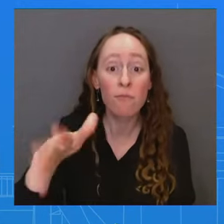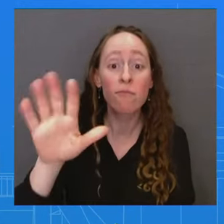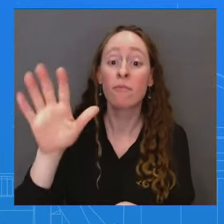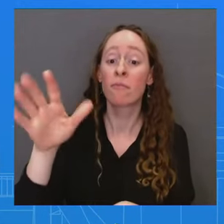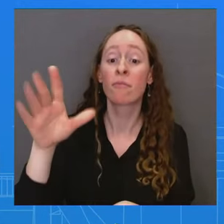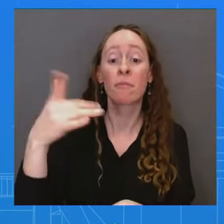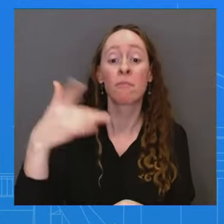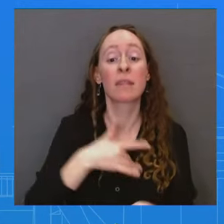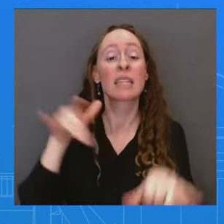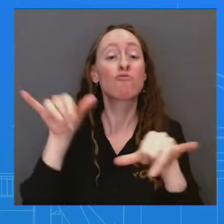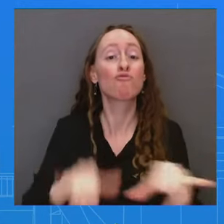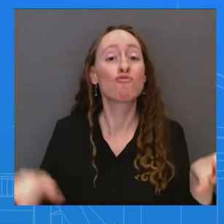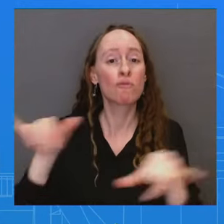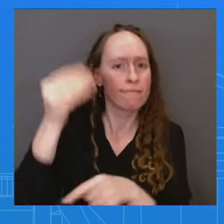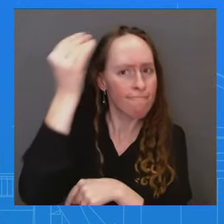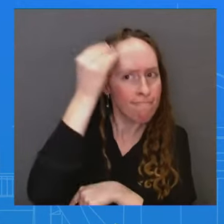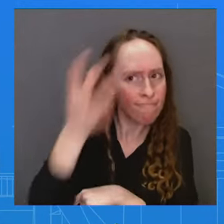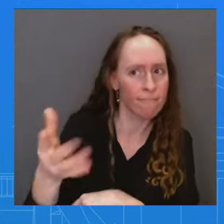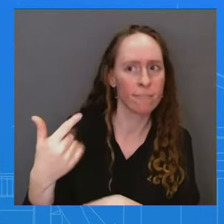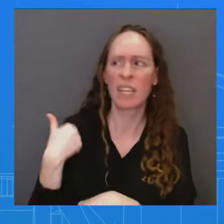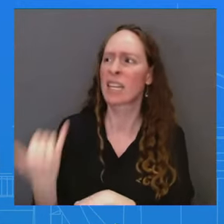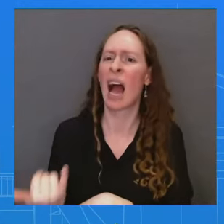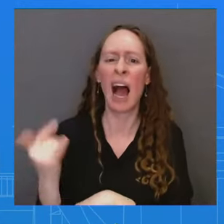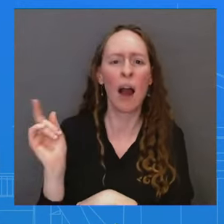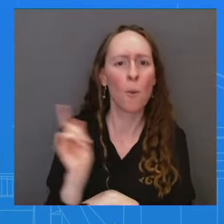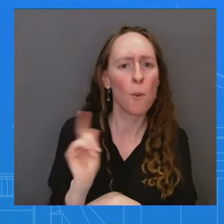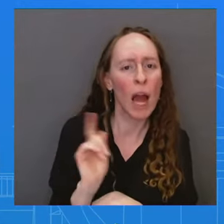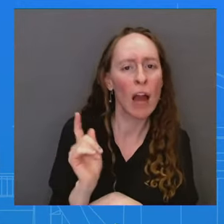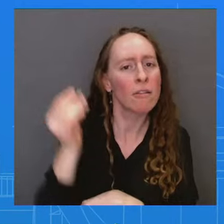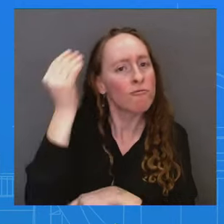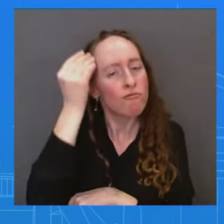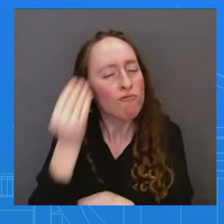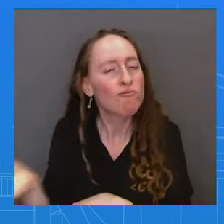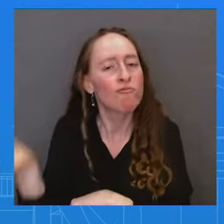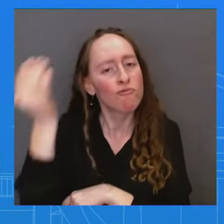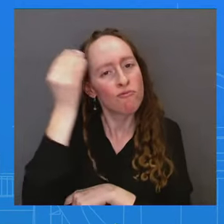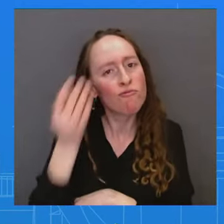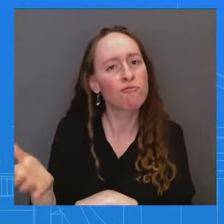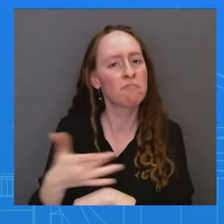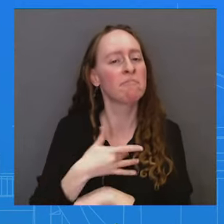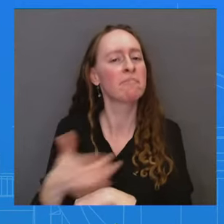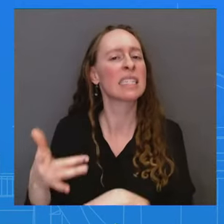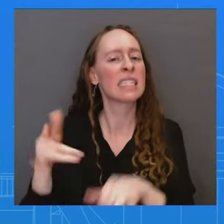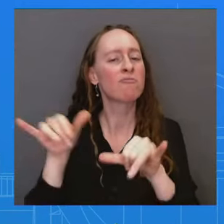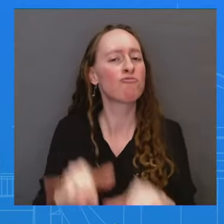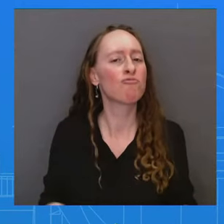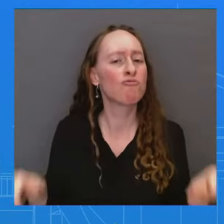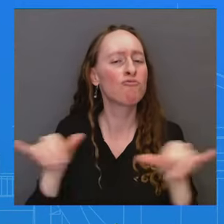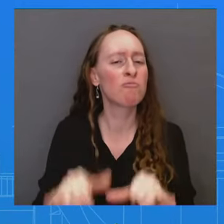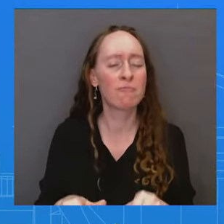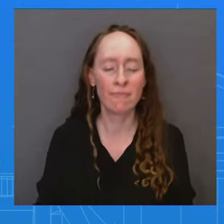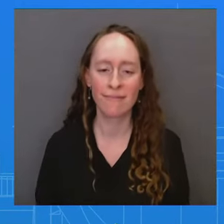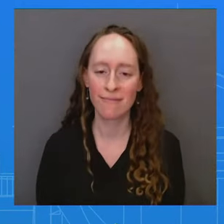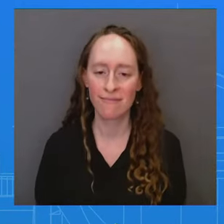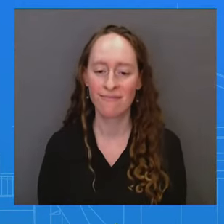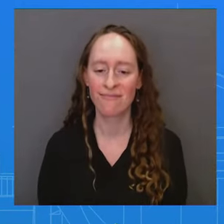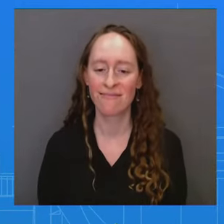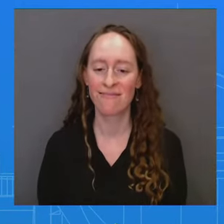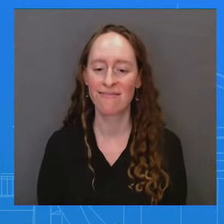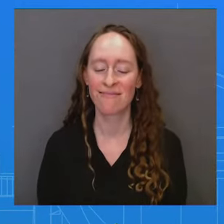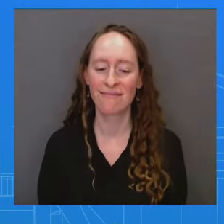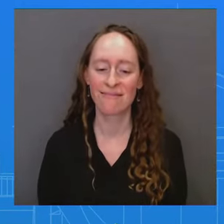is known and logged and reported. The The Press. general location. Each of these principals